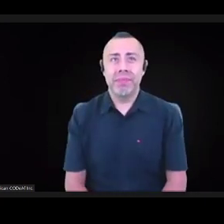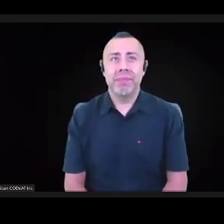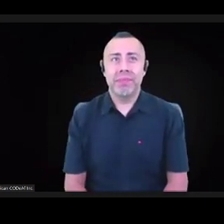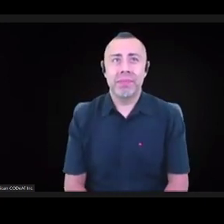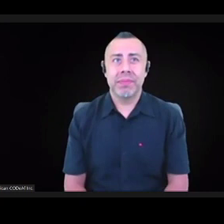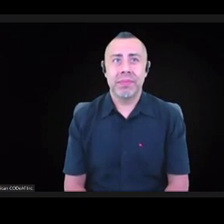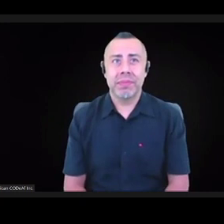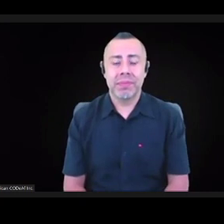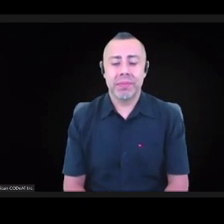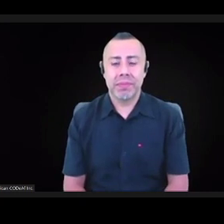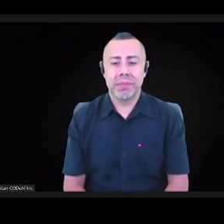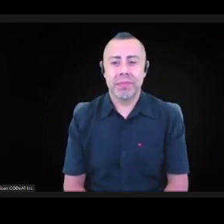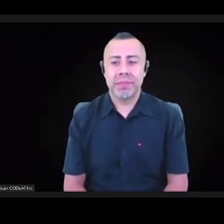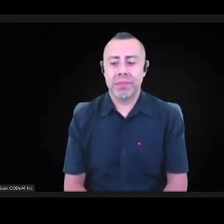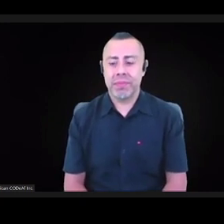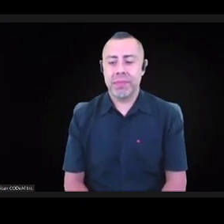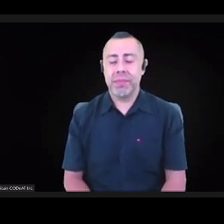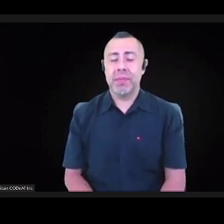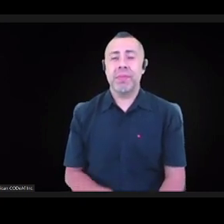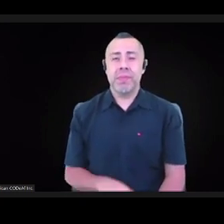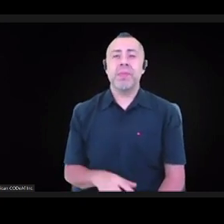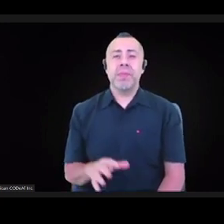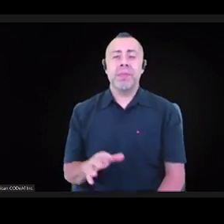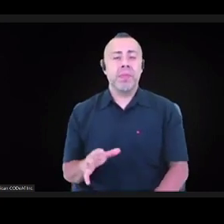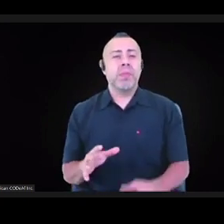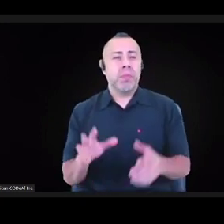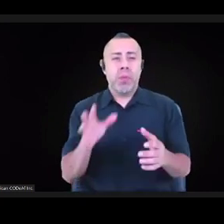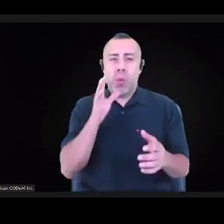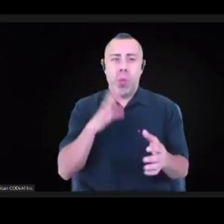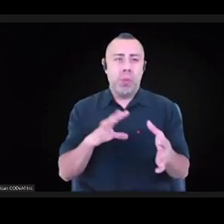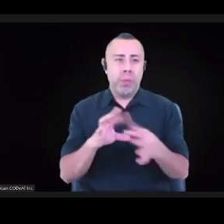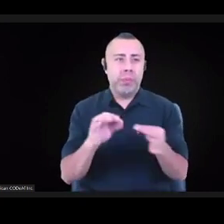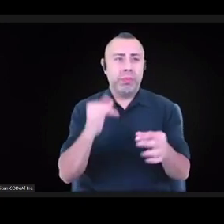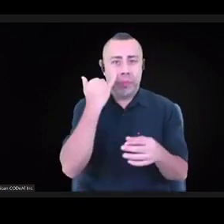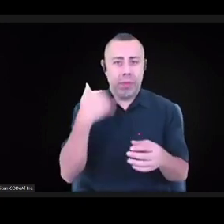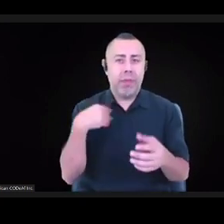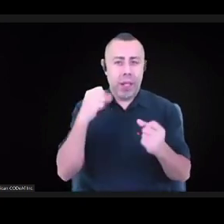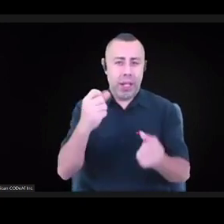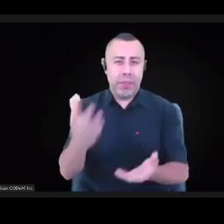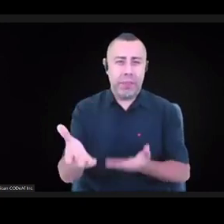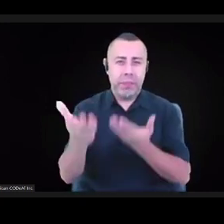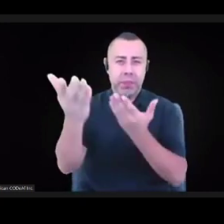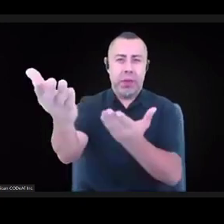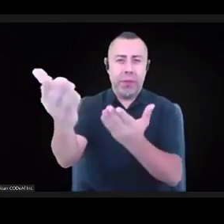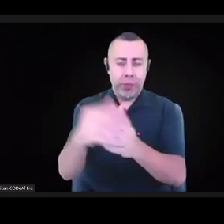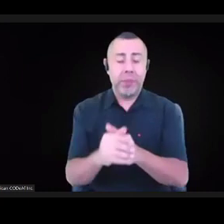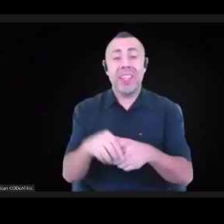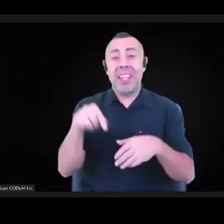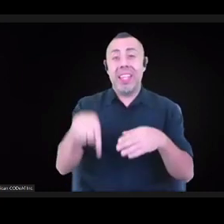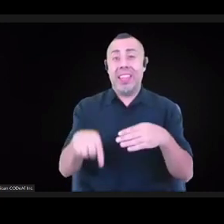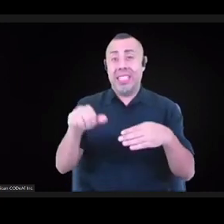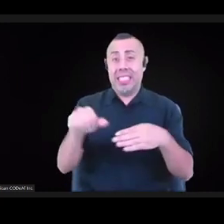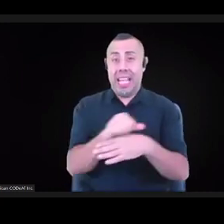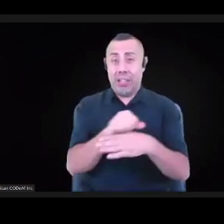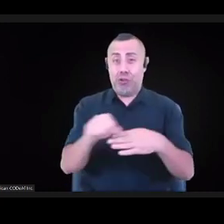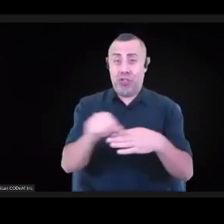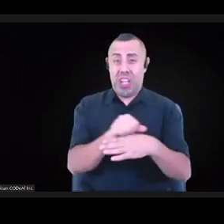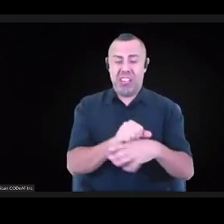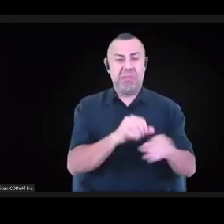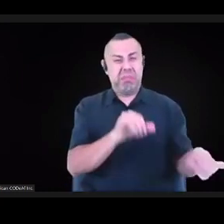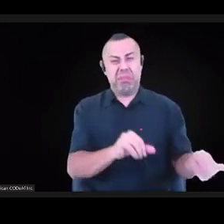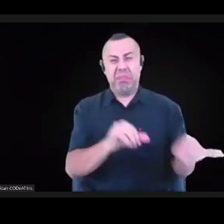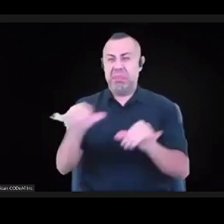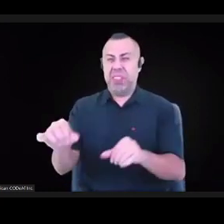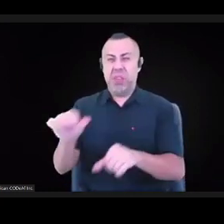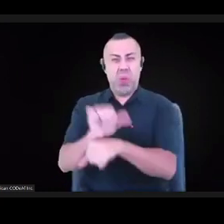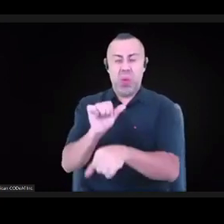So, if I can submit to you all, this exercise is really analogous to the work before us. It's easier,